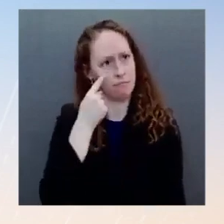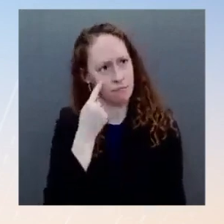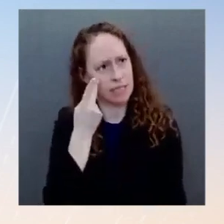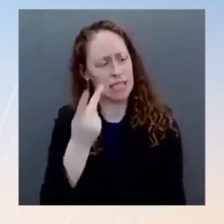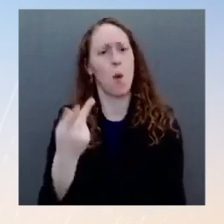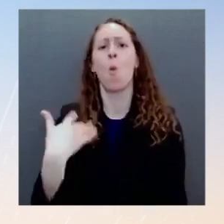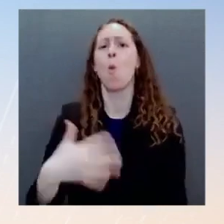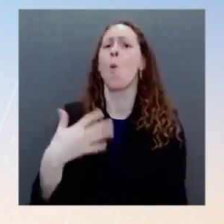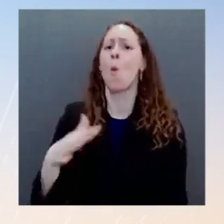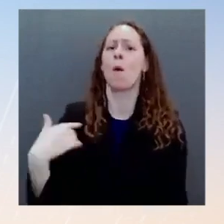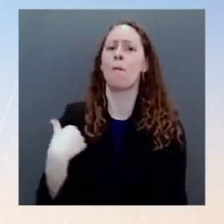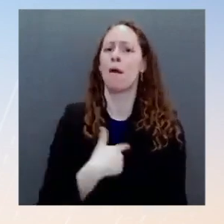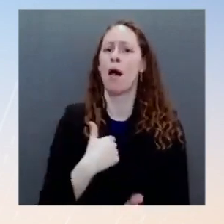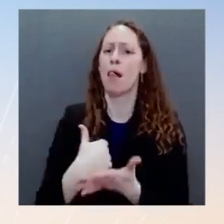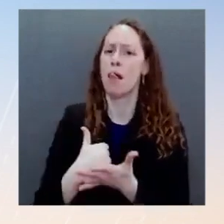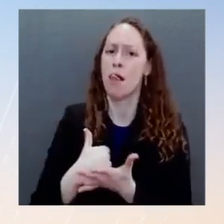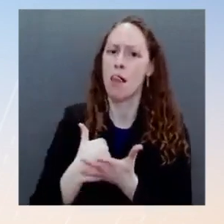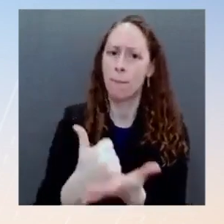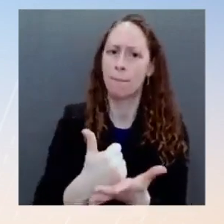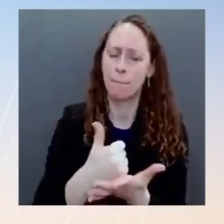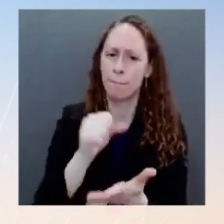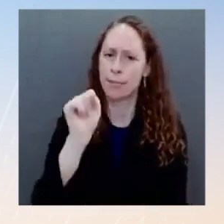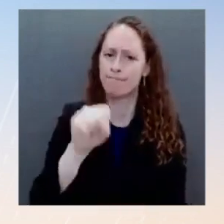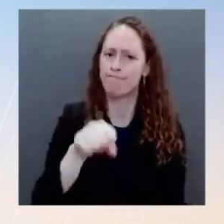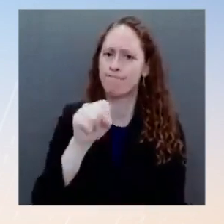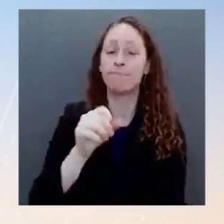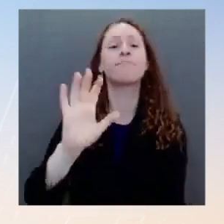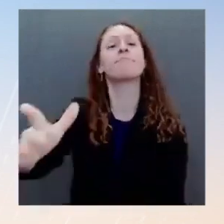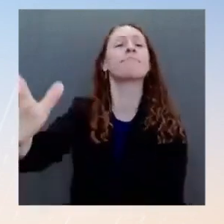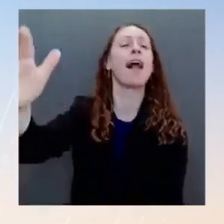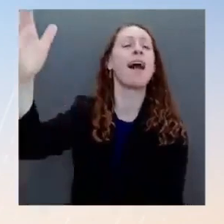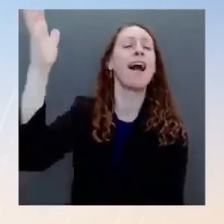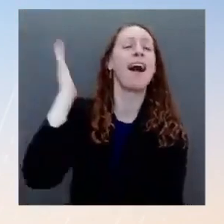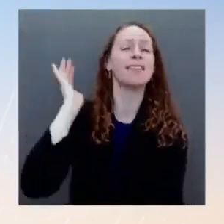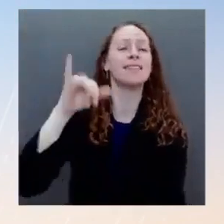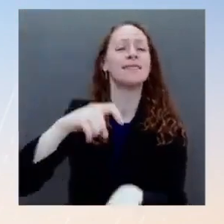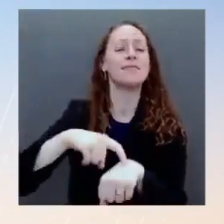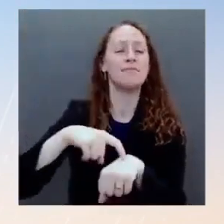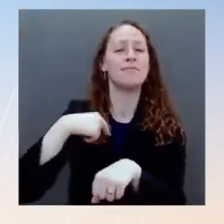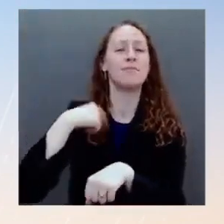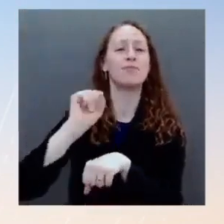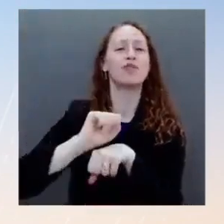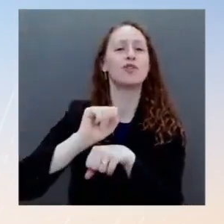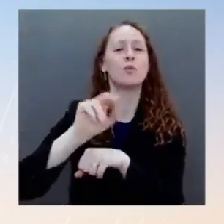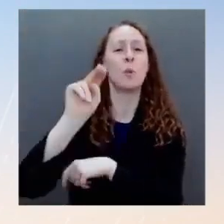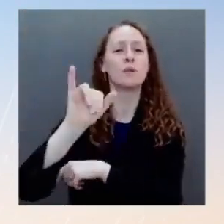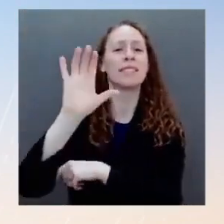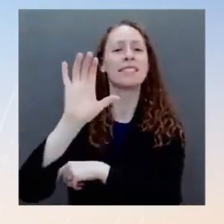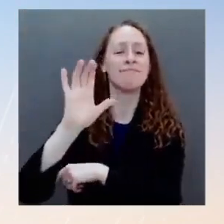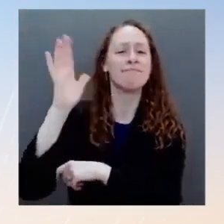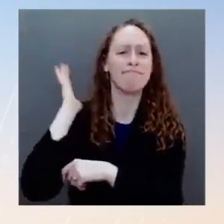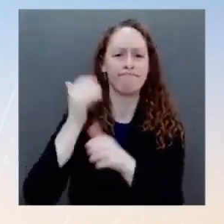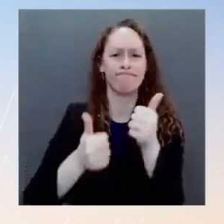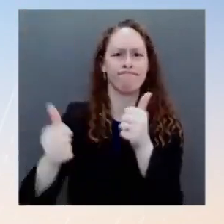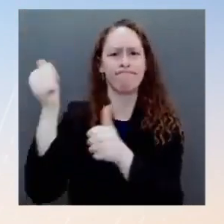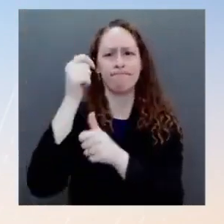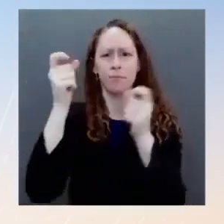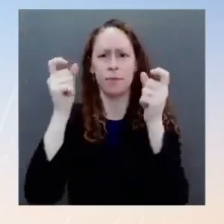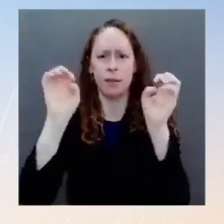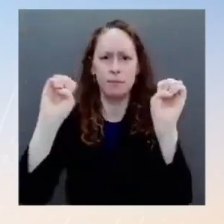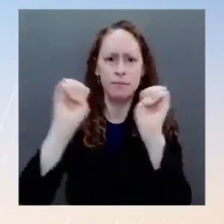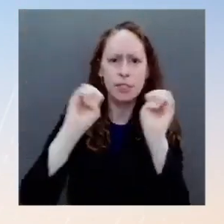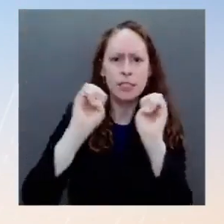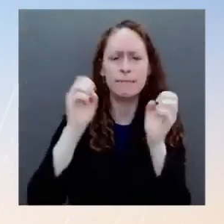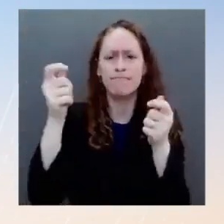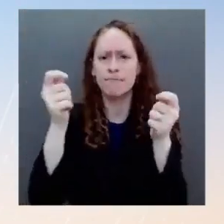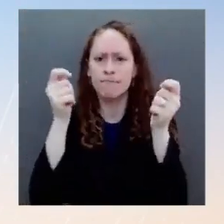at the very beginning of this pandemic, I had the privilege of speaking with the chief nursing officer at Elmhurst Hospital, which was at the time the